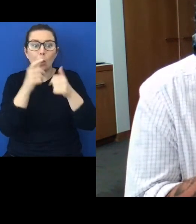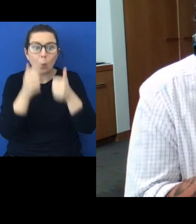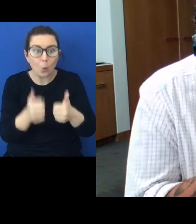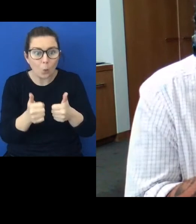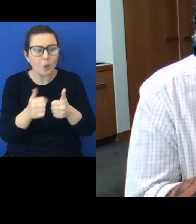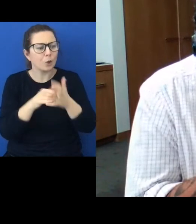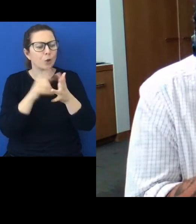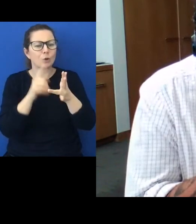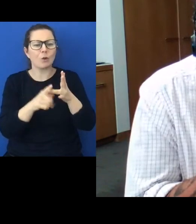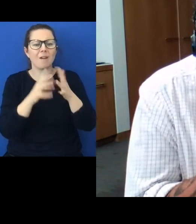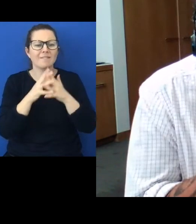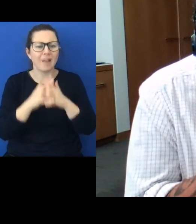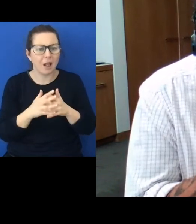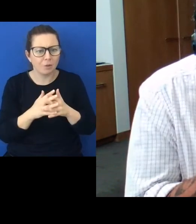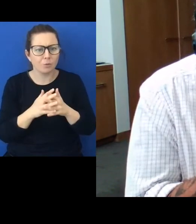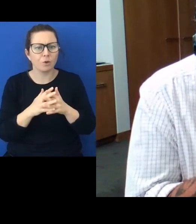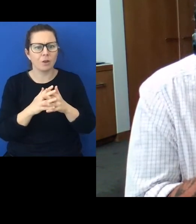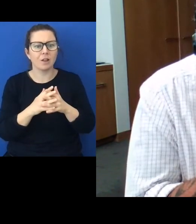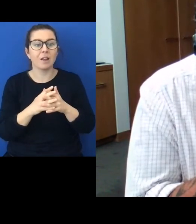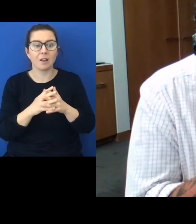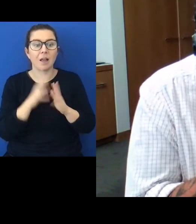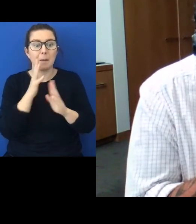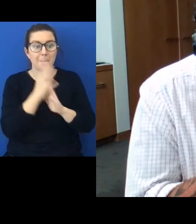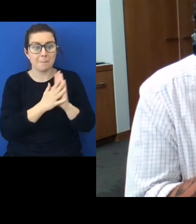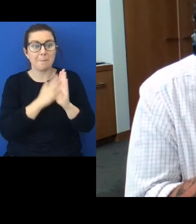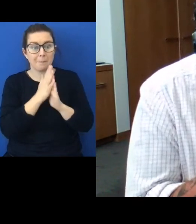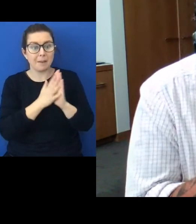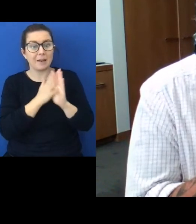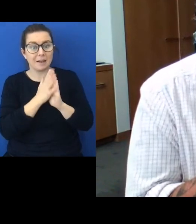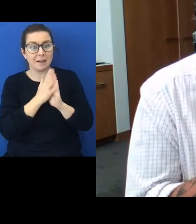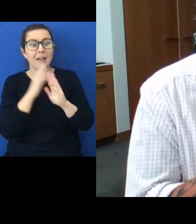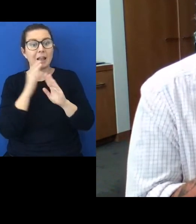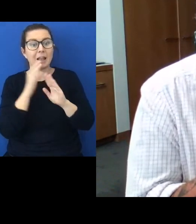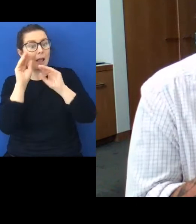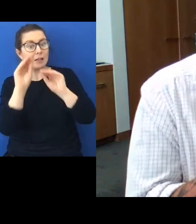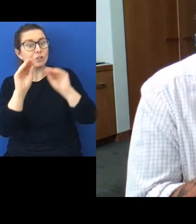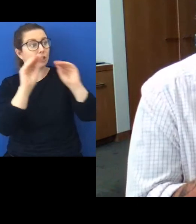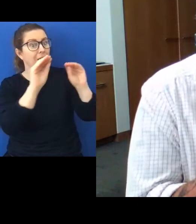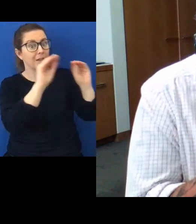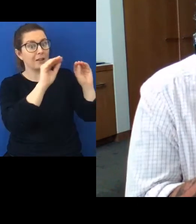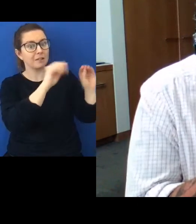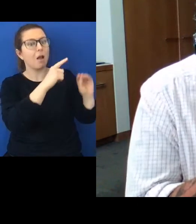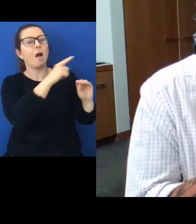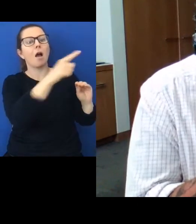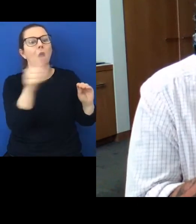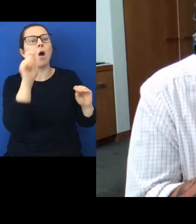and so valuable that with a bit of education the rest of the community will buy into them